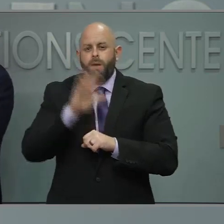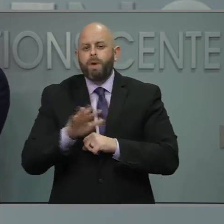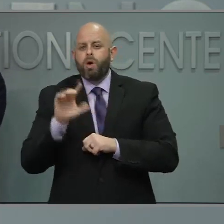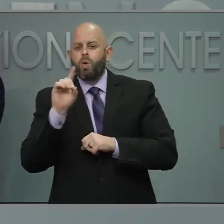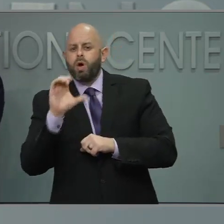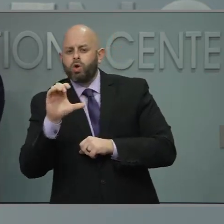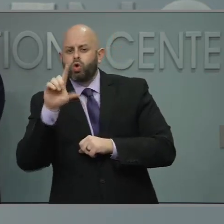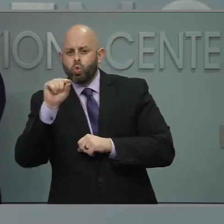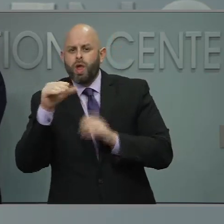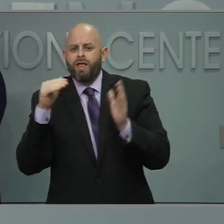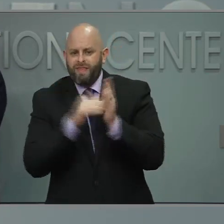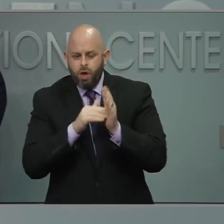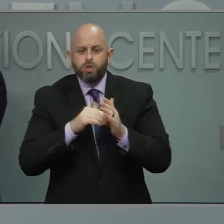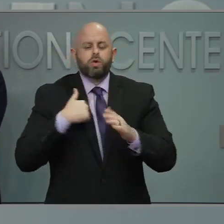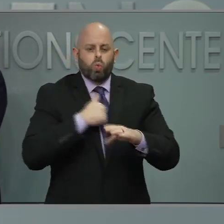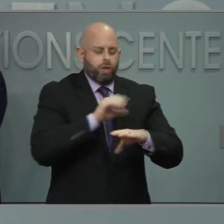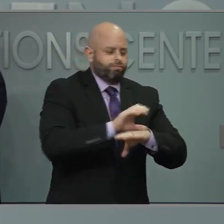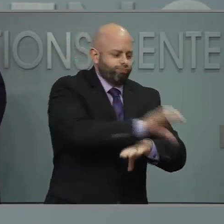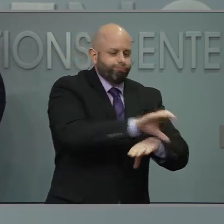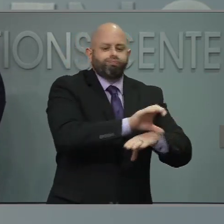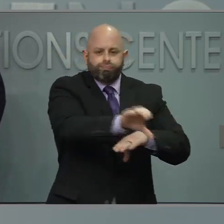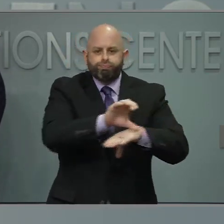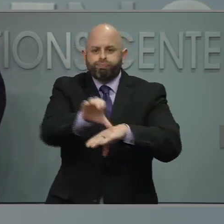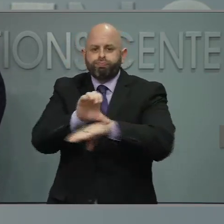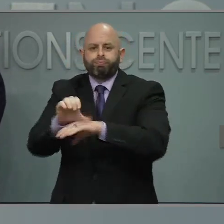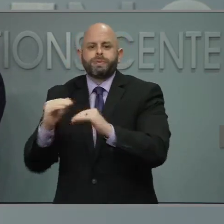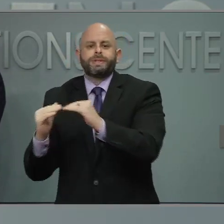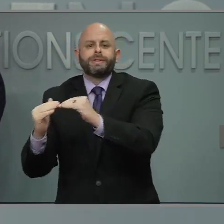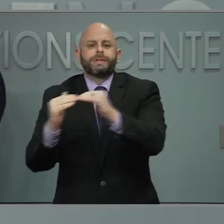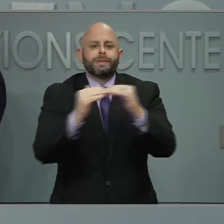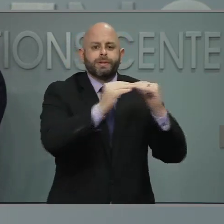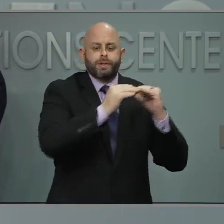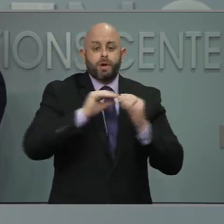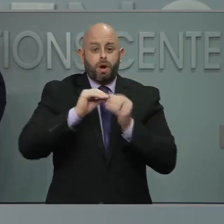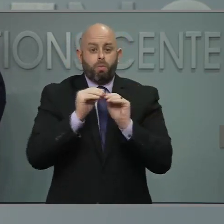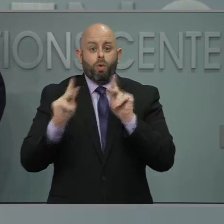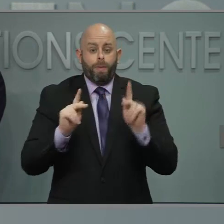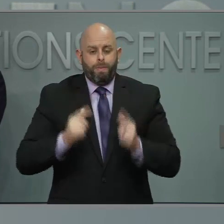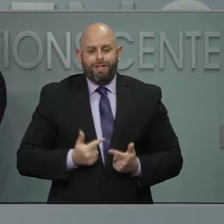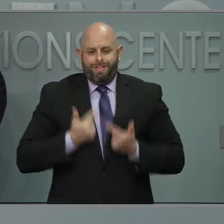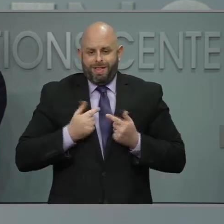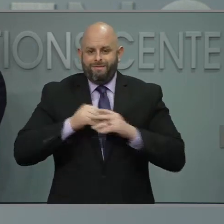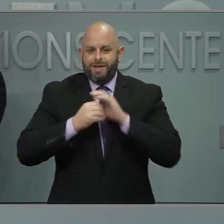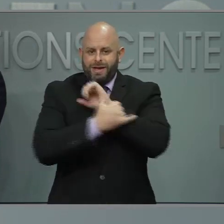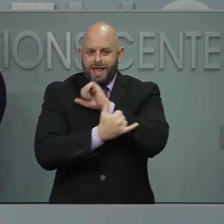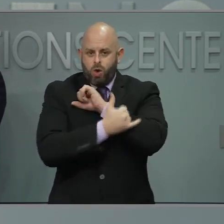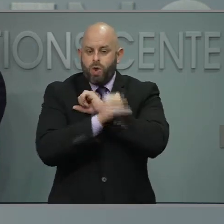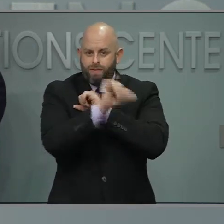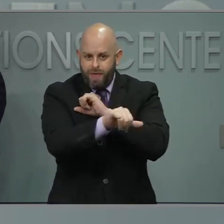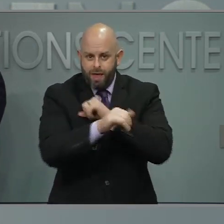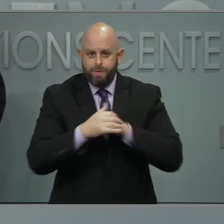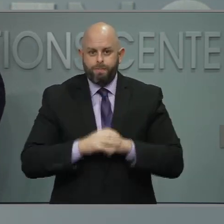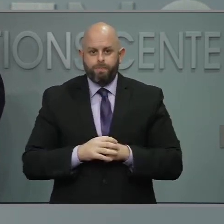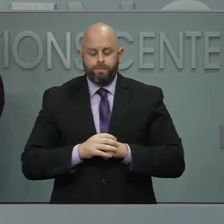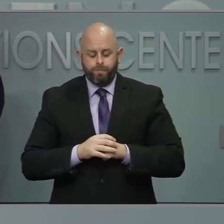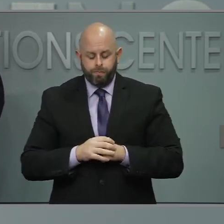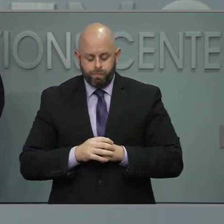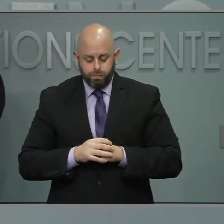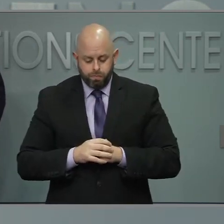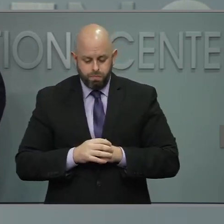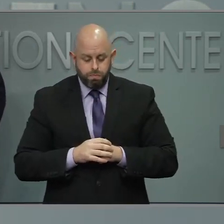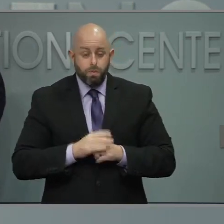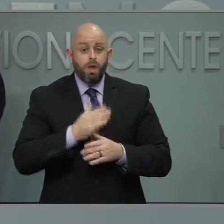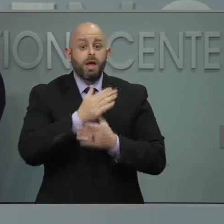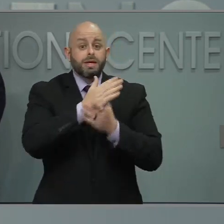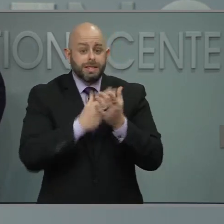strictly distributed based on the population that the county is serving. We do give a bump up for those that are serving more,